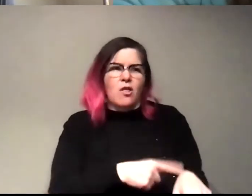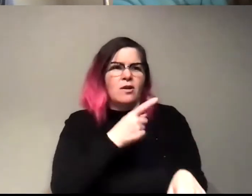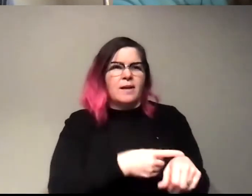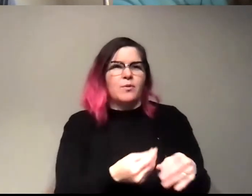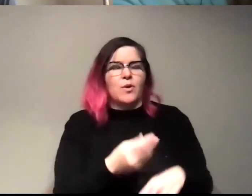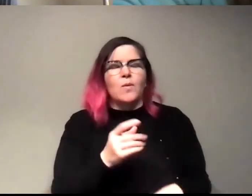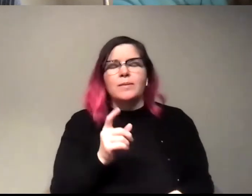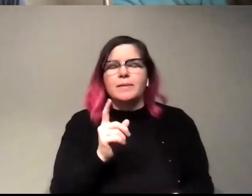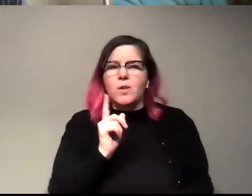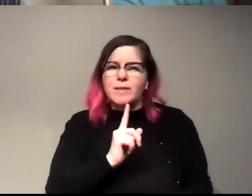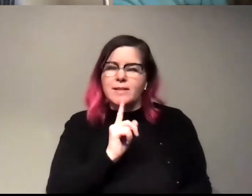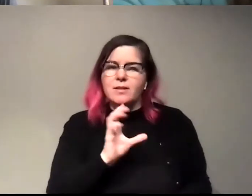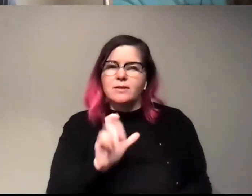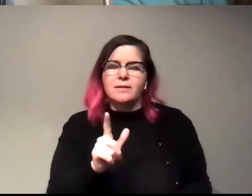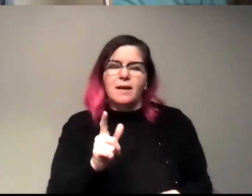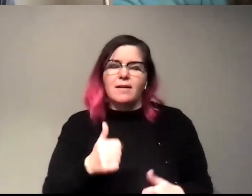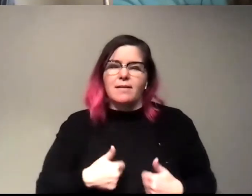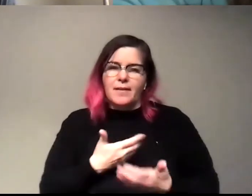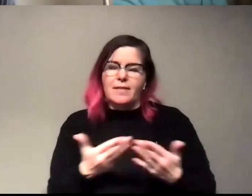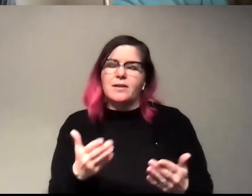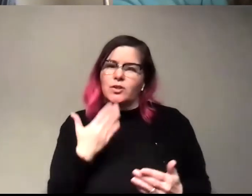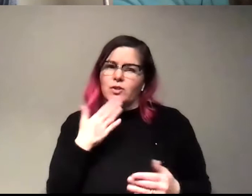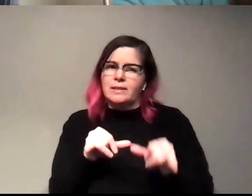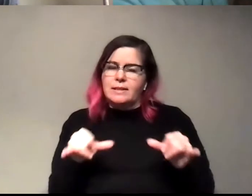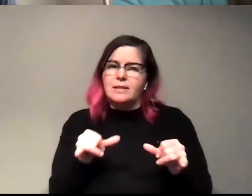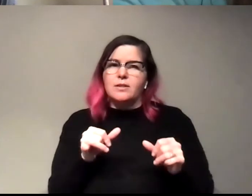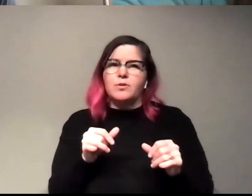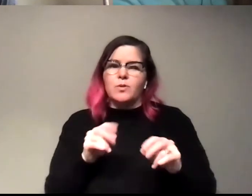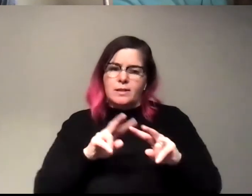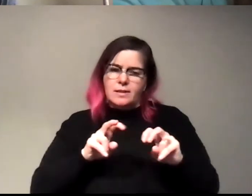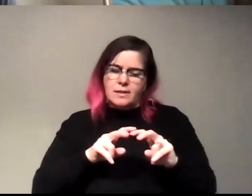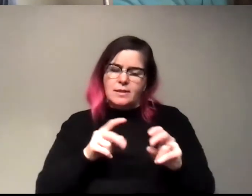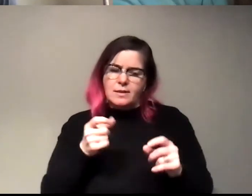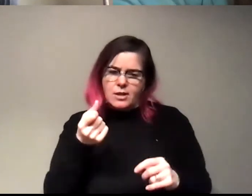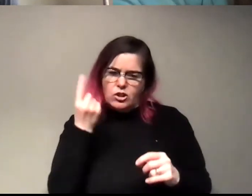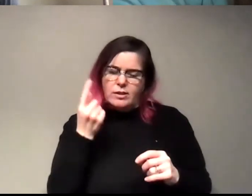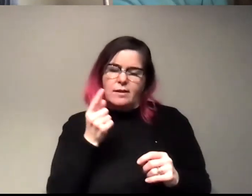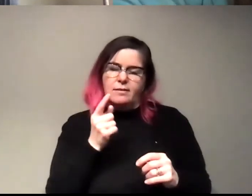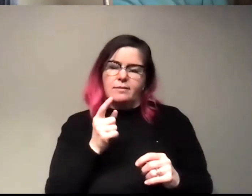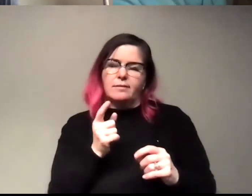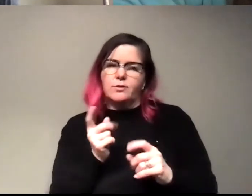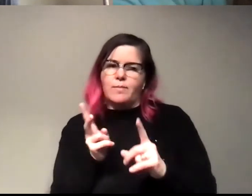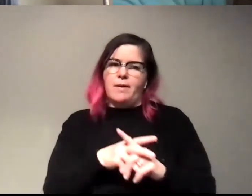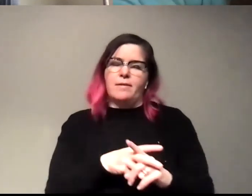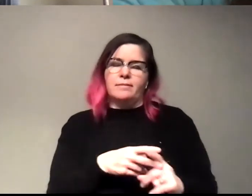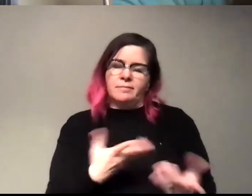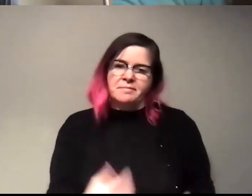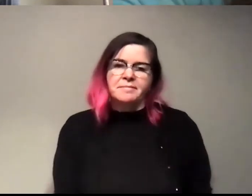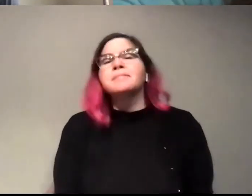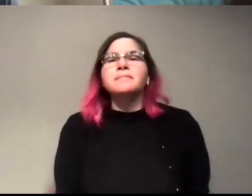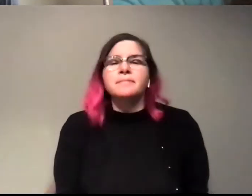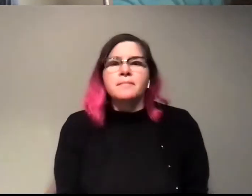celled organisms are really the good system to try and build your understanding in. Yeah. Yeah.